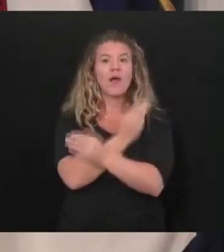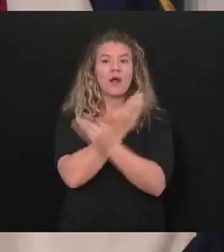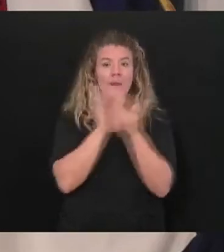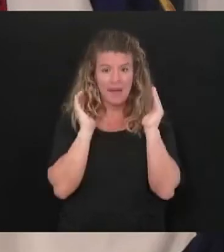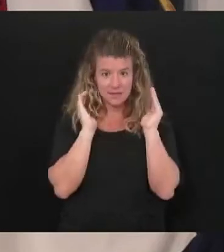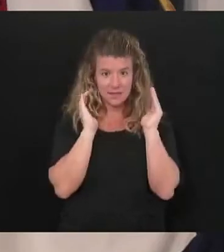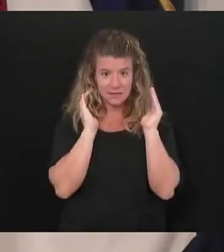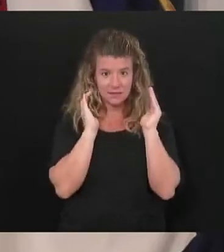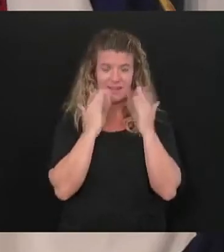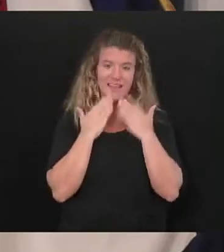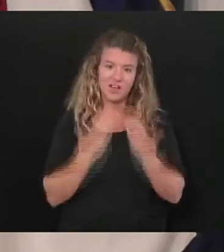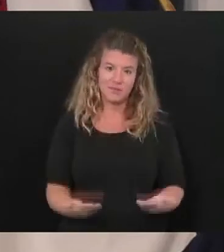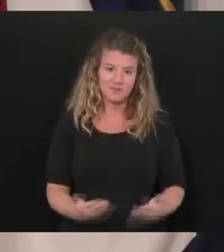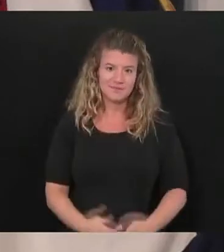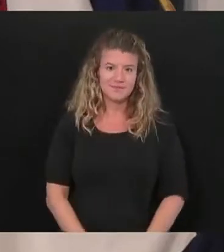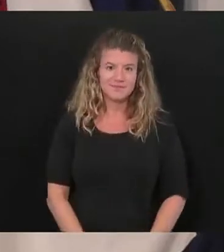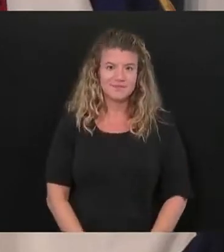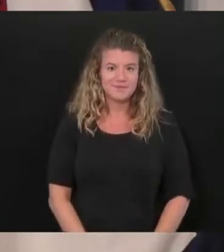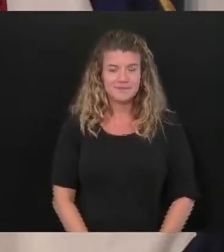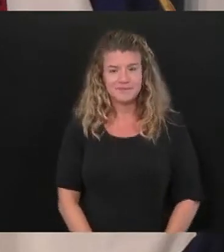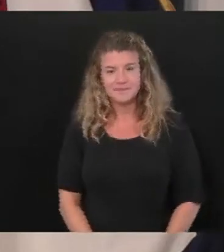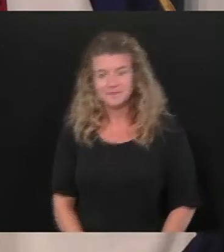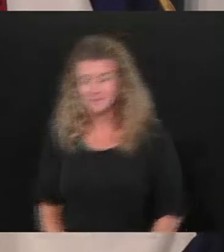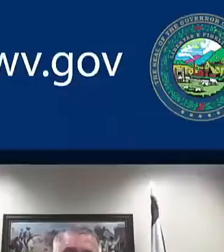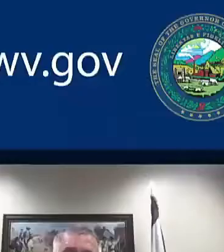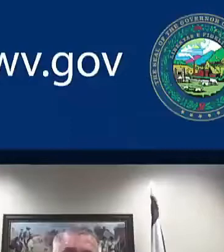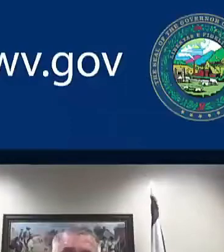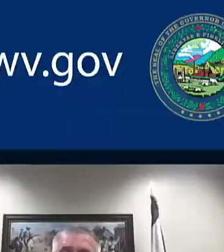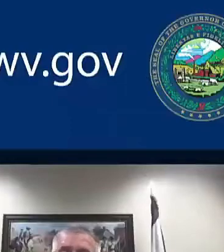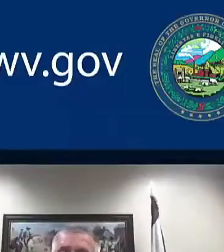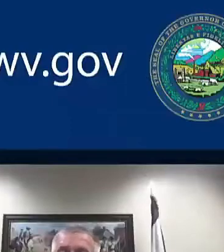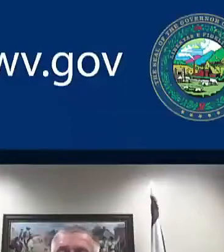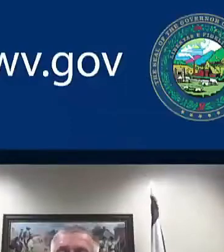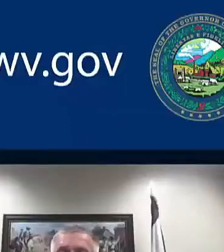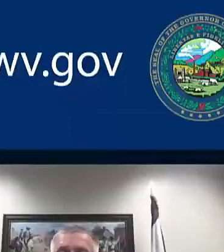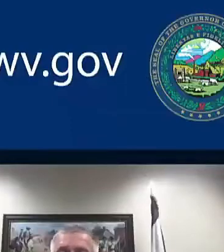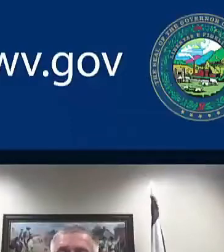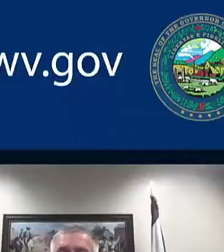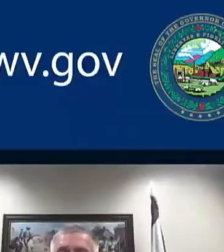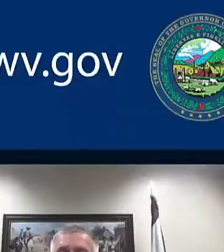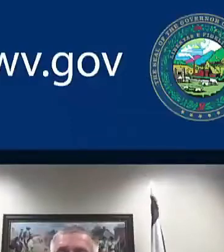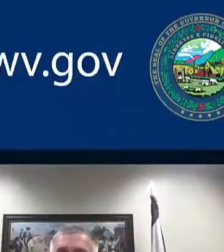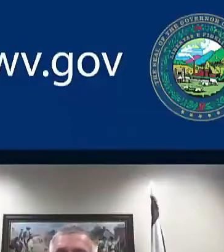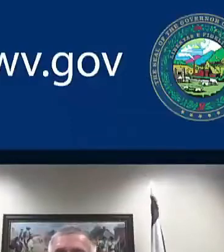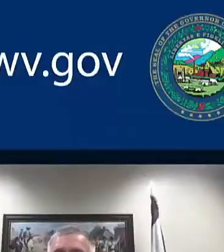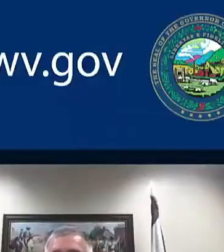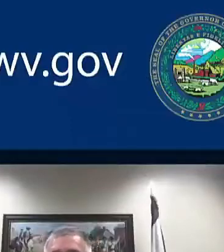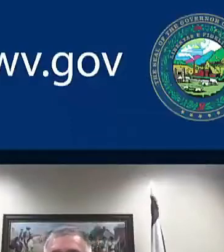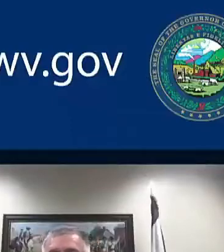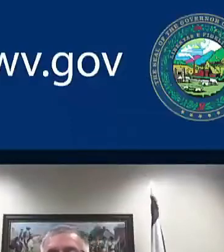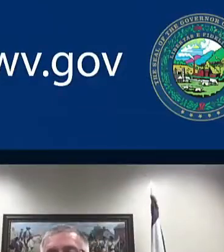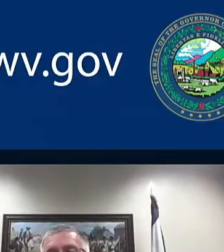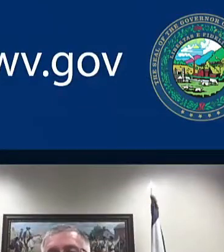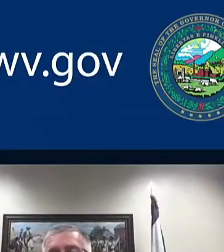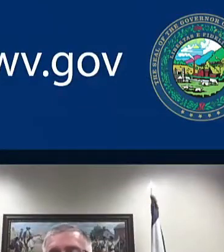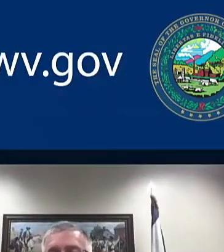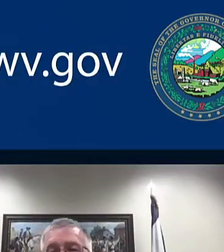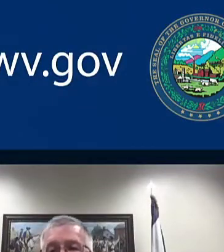thank you thank you governor let's first go to Major General Hoyer with the West Virginia National Guard